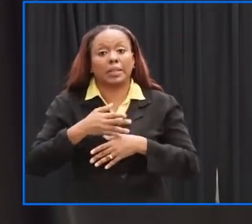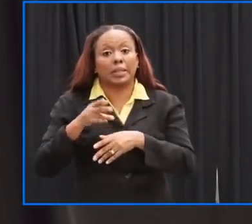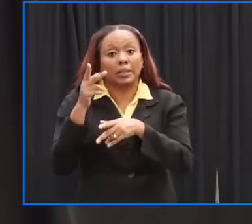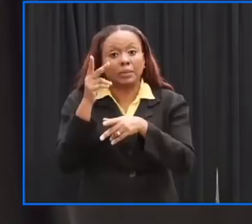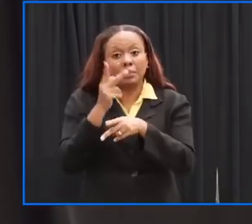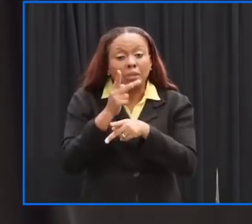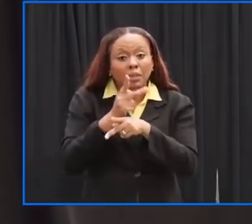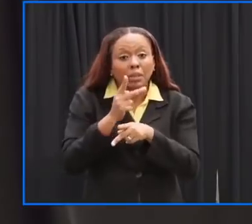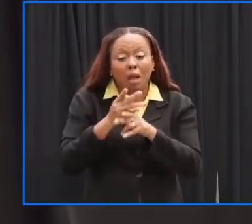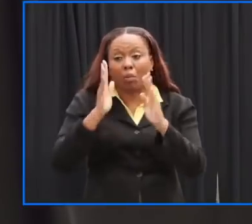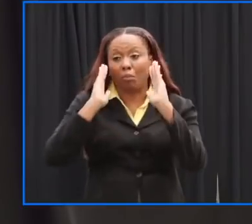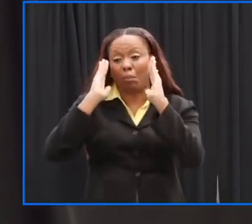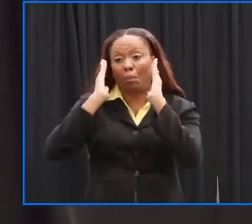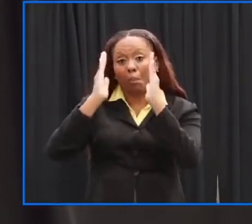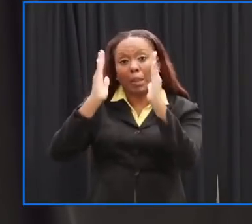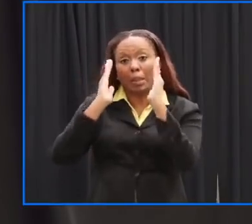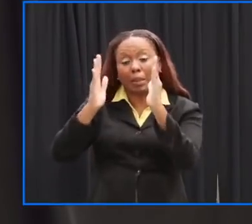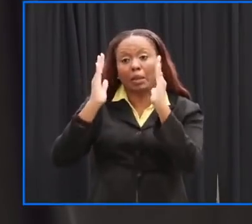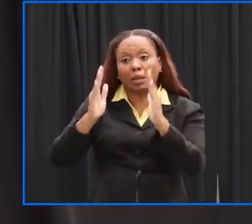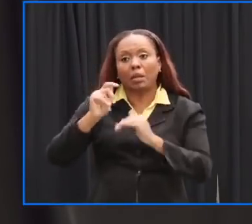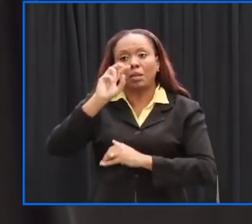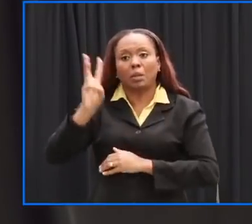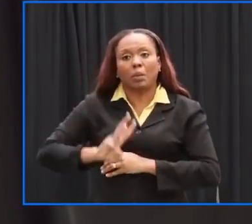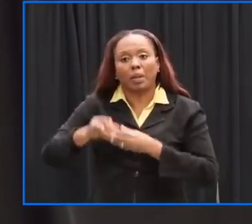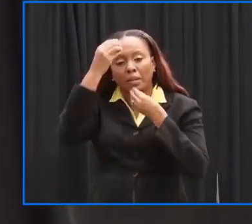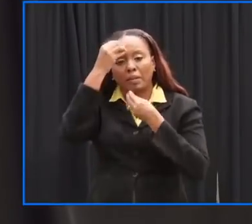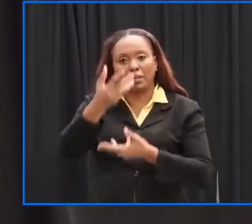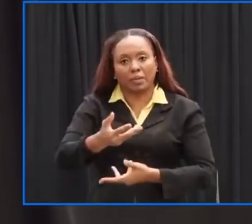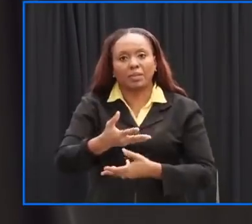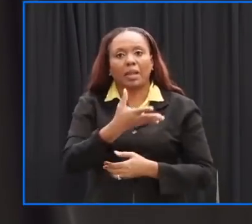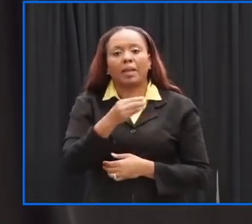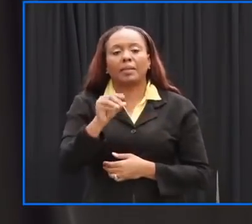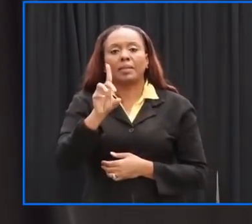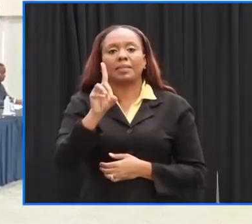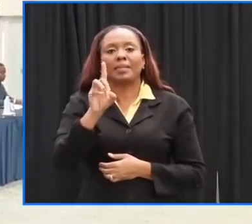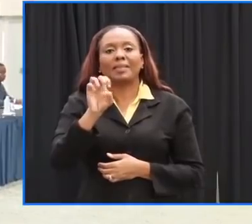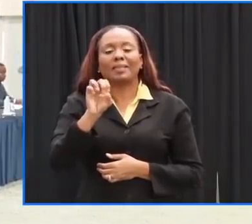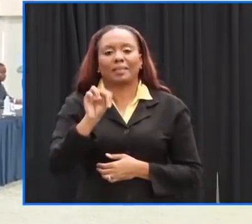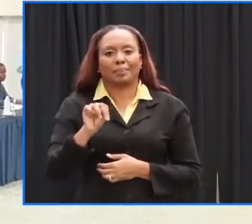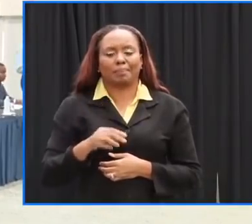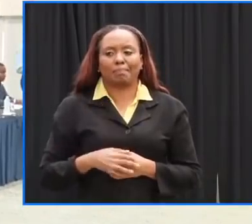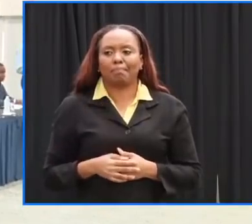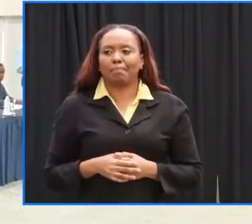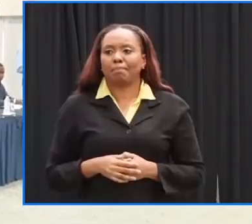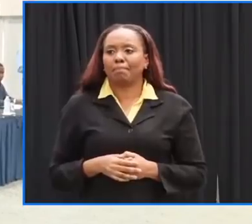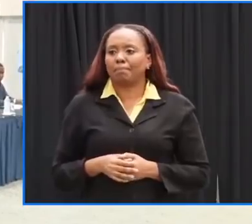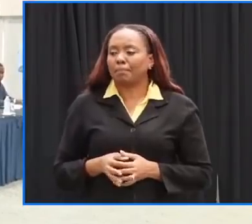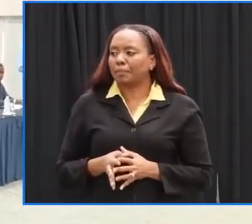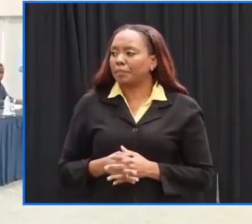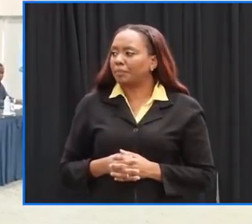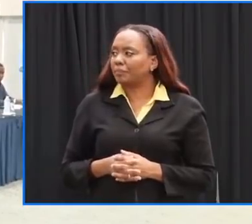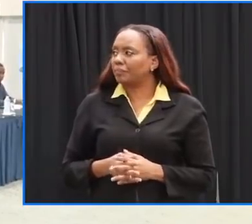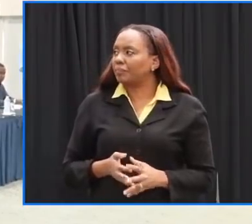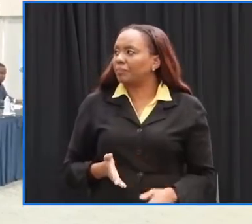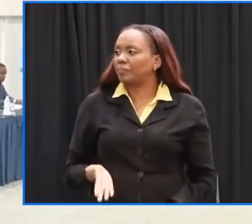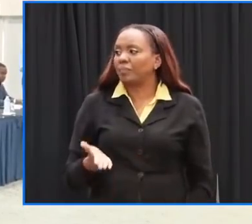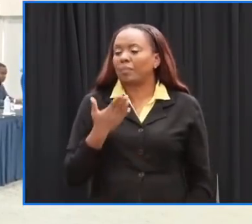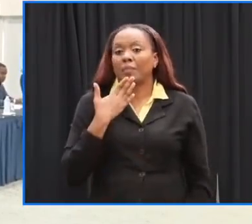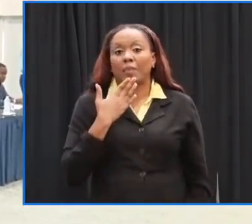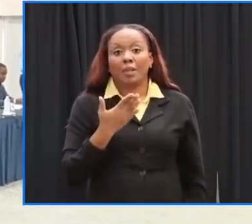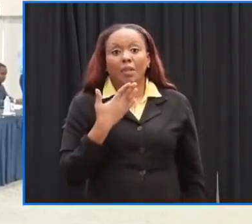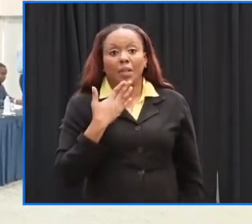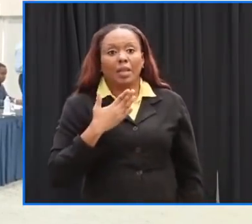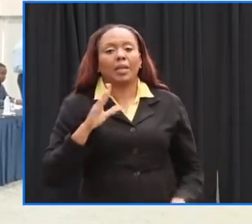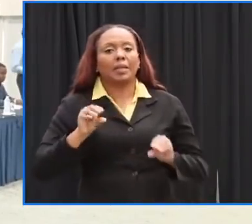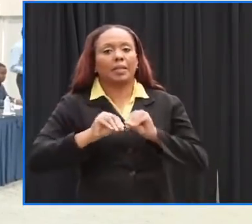attention to the med service broadcasts and the department of emergency management thank you dr brewster